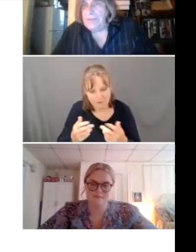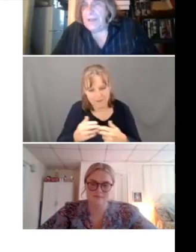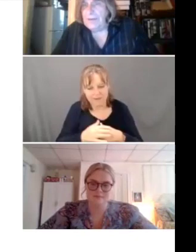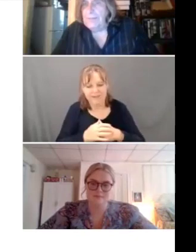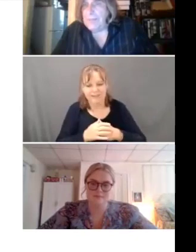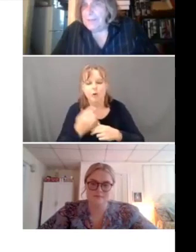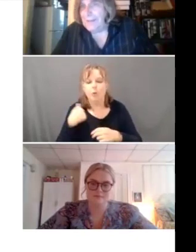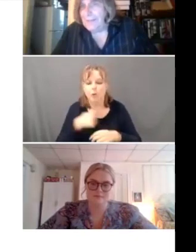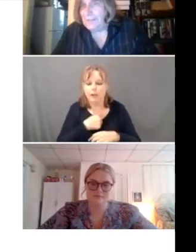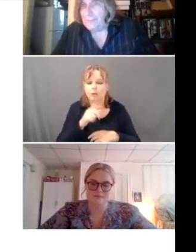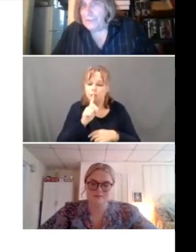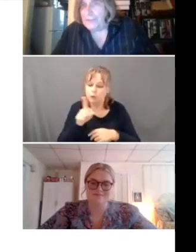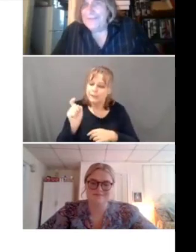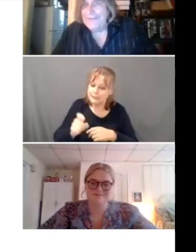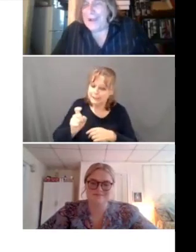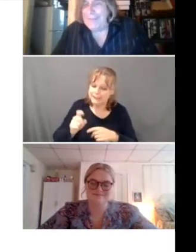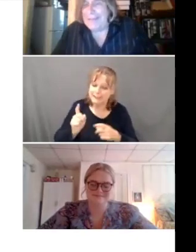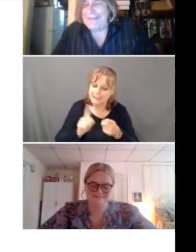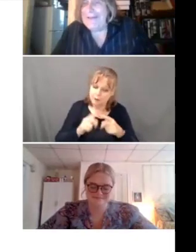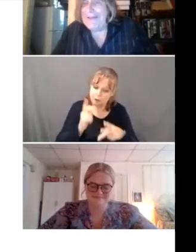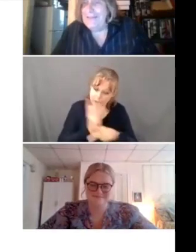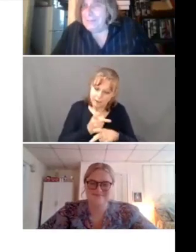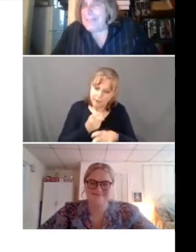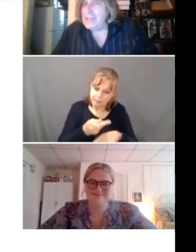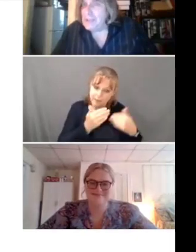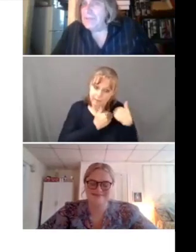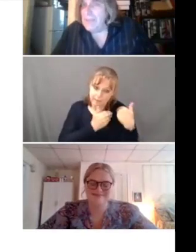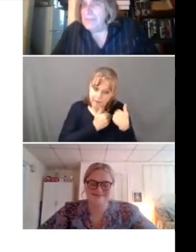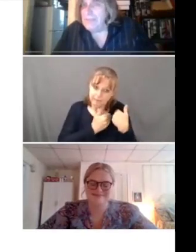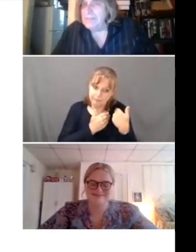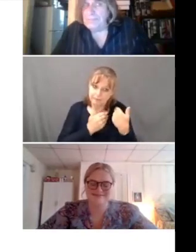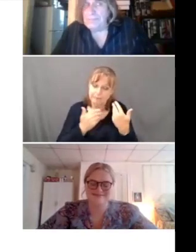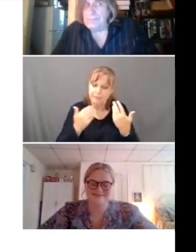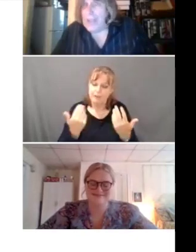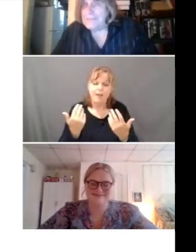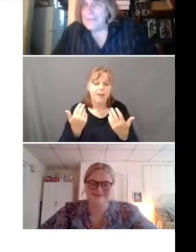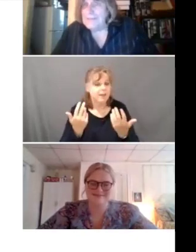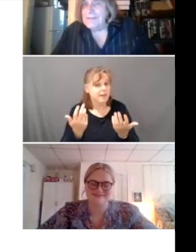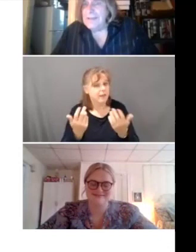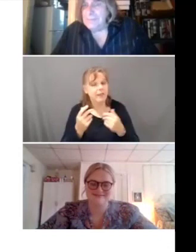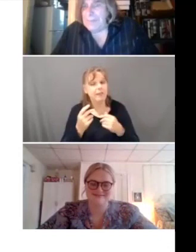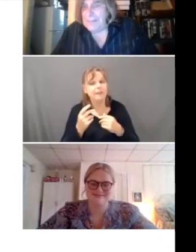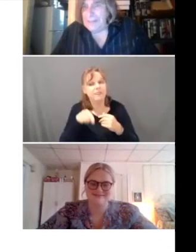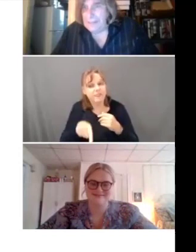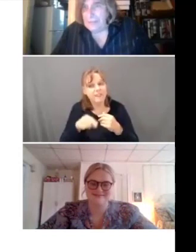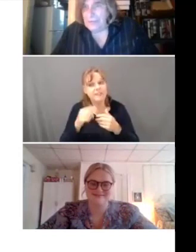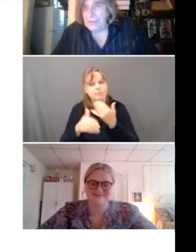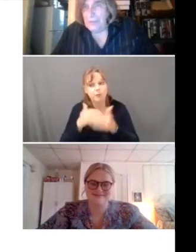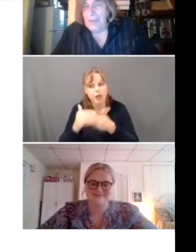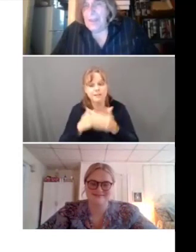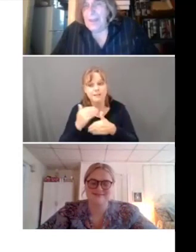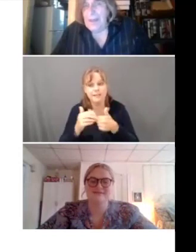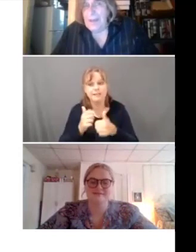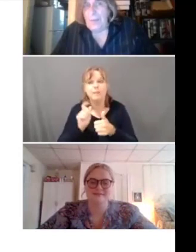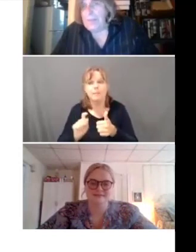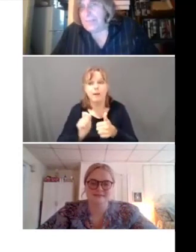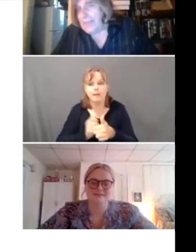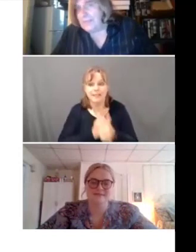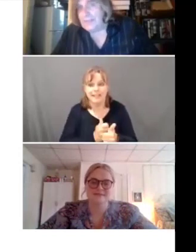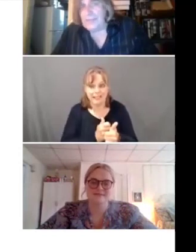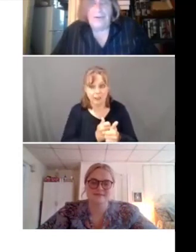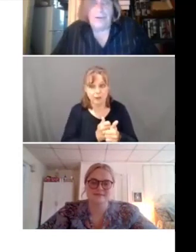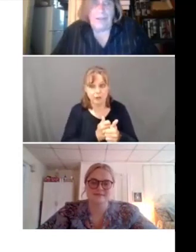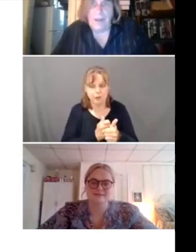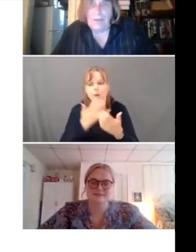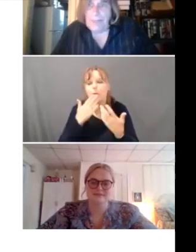feet to the fire, making another foot comment here, to make sure that this process is being adhered to. I want to